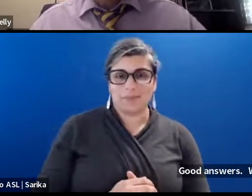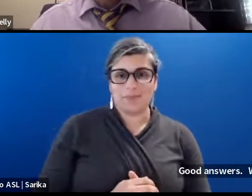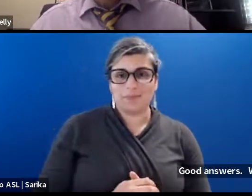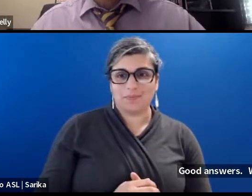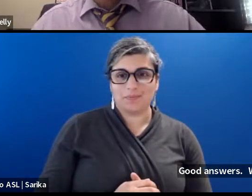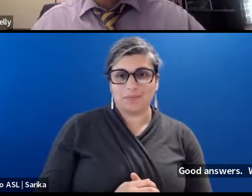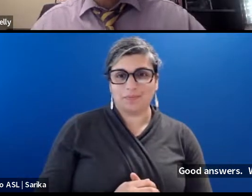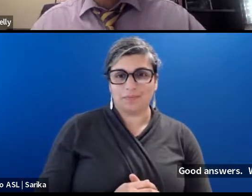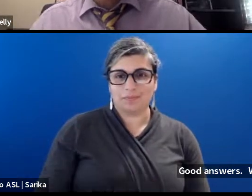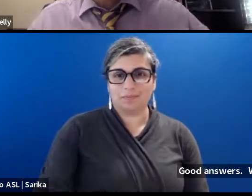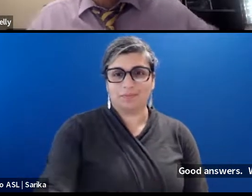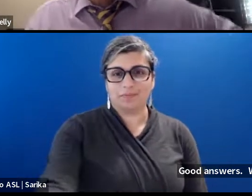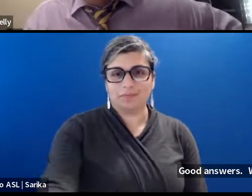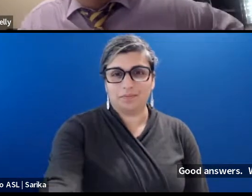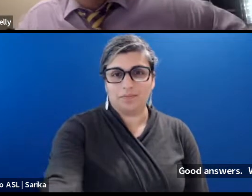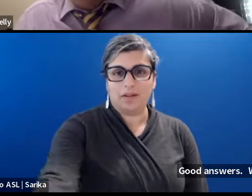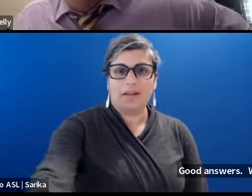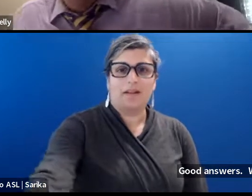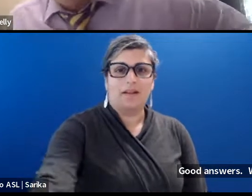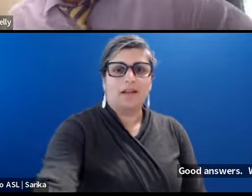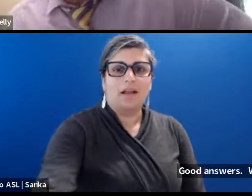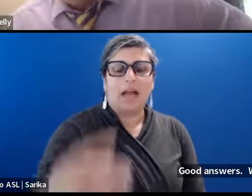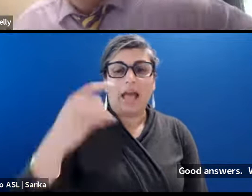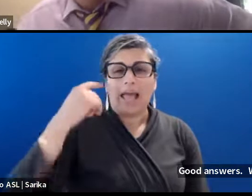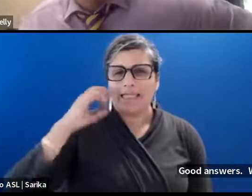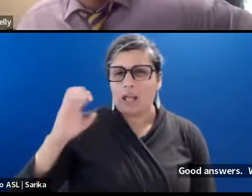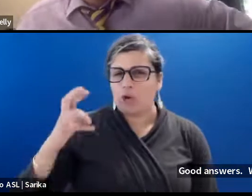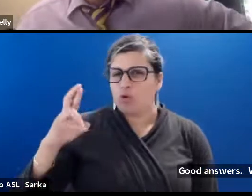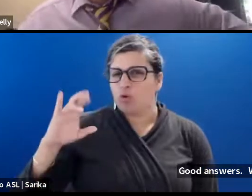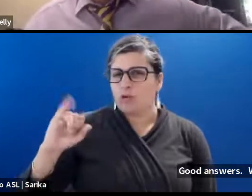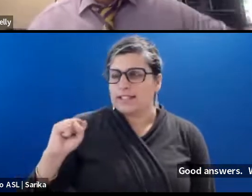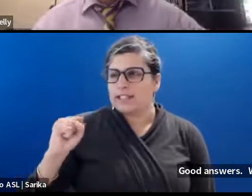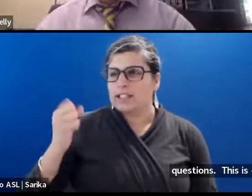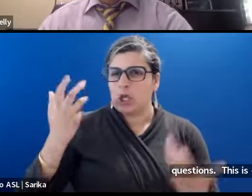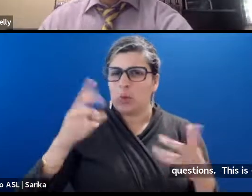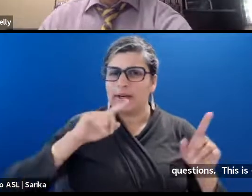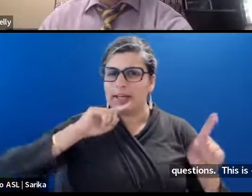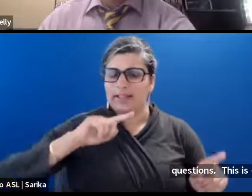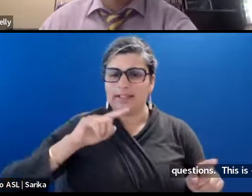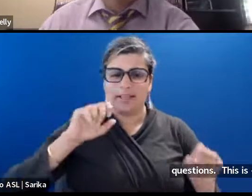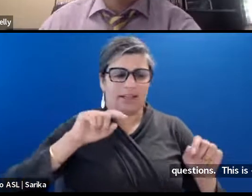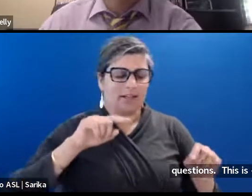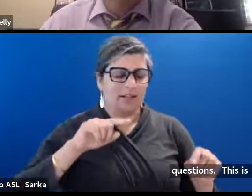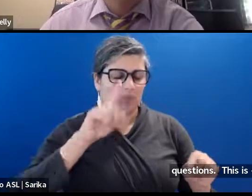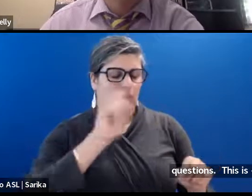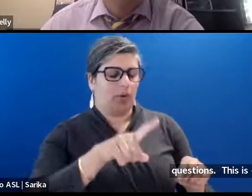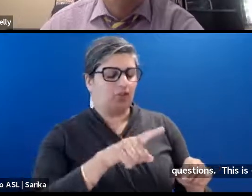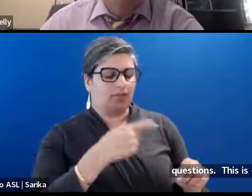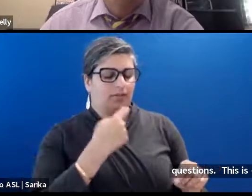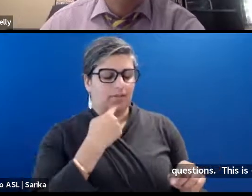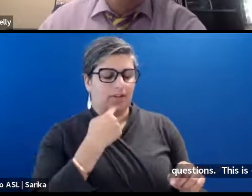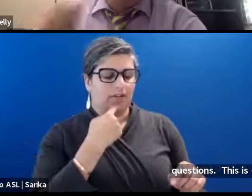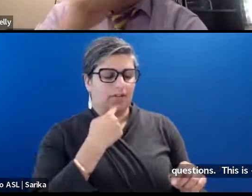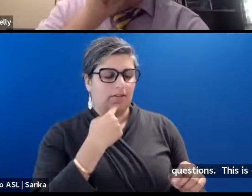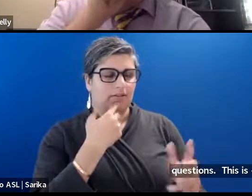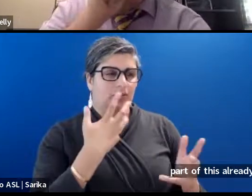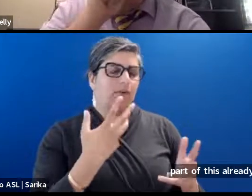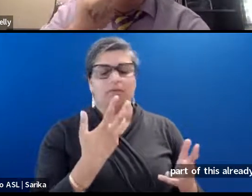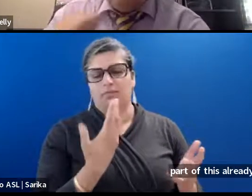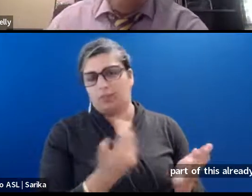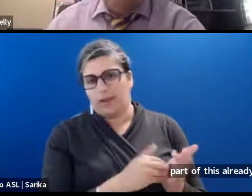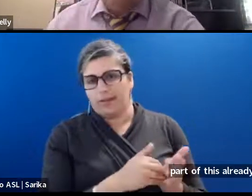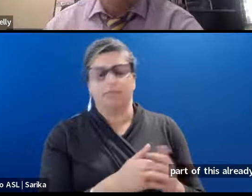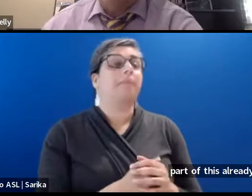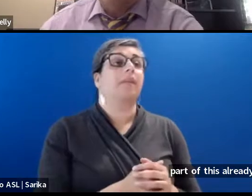This is, I think Chris answered part of this already. Can you get, I think you both have in some way, but it's worth reiterating.